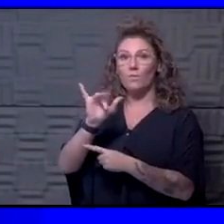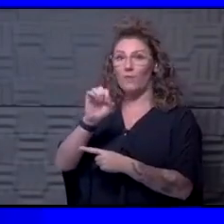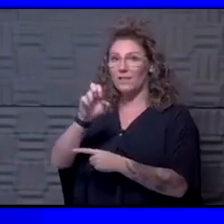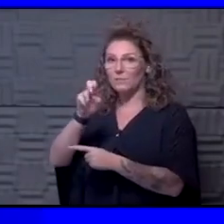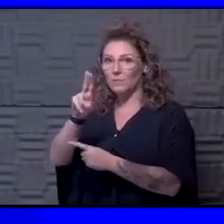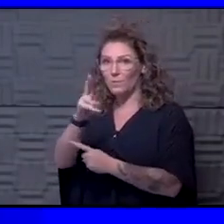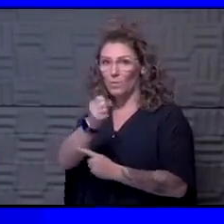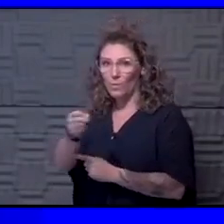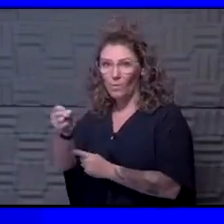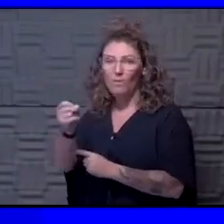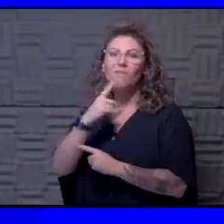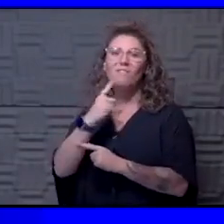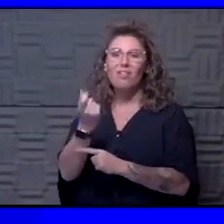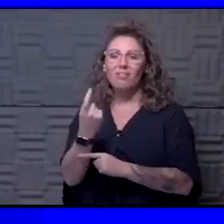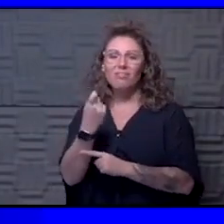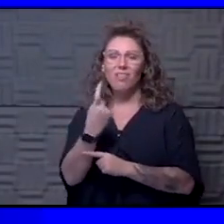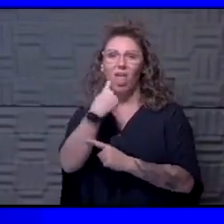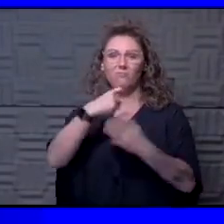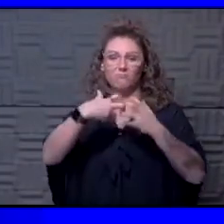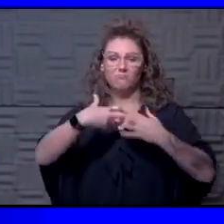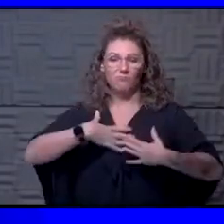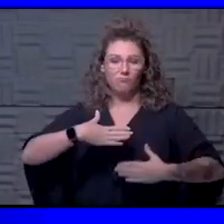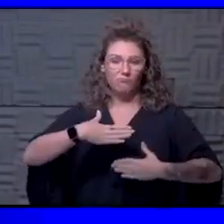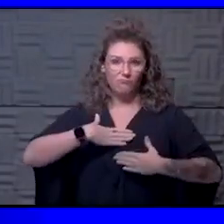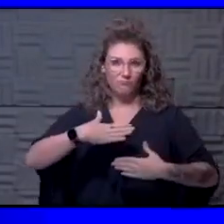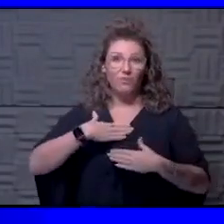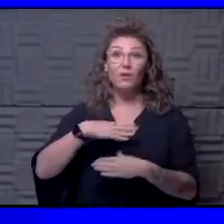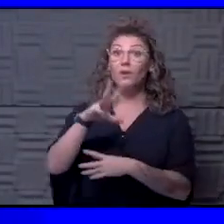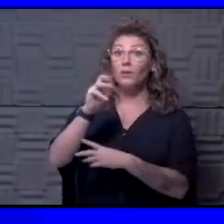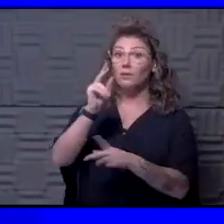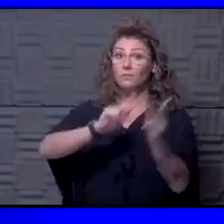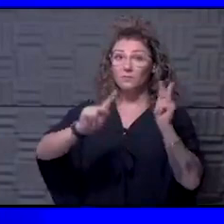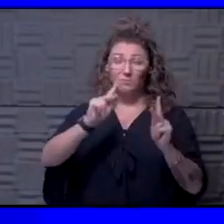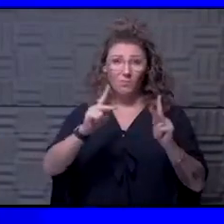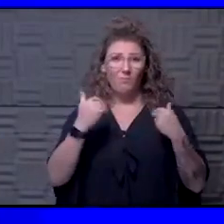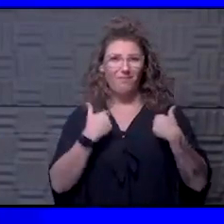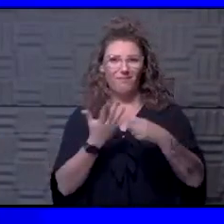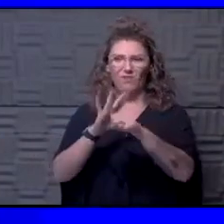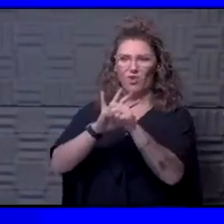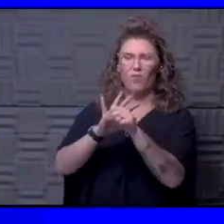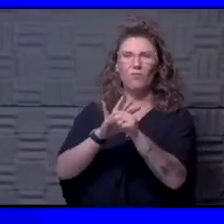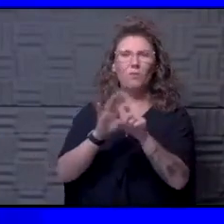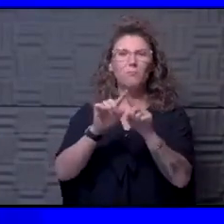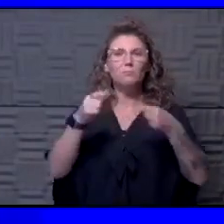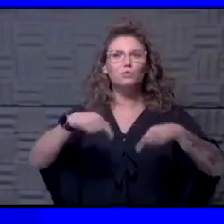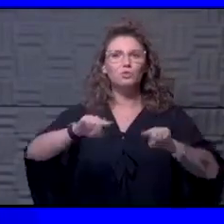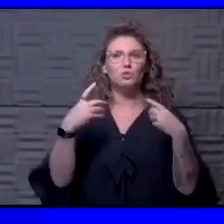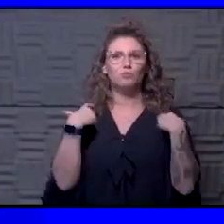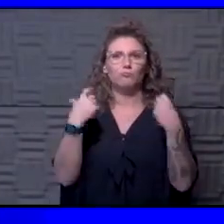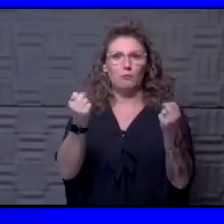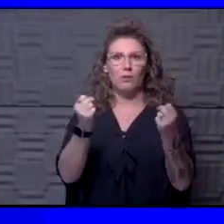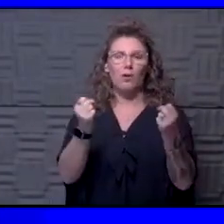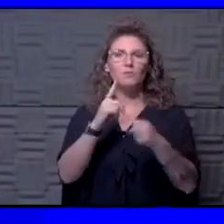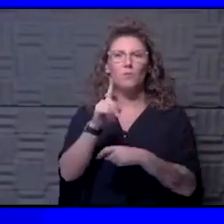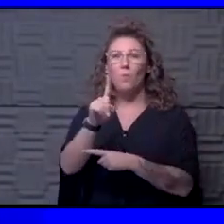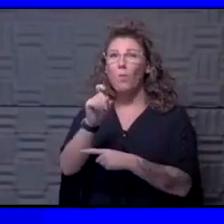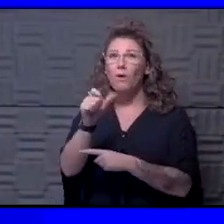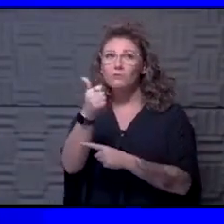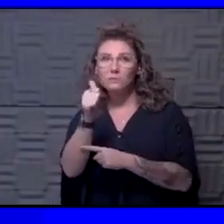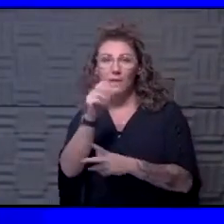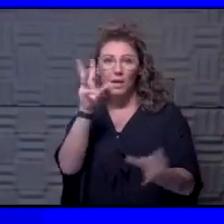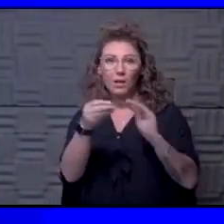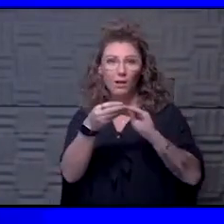the vent. We still have 50 people who are here for COVID otherwise in that recovery period. So 110 total, which is